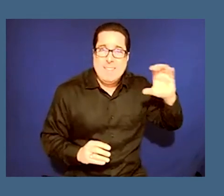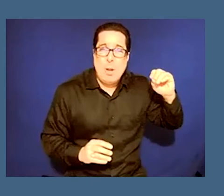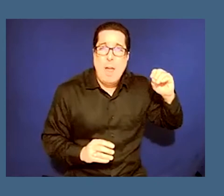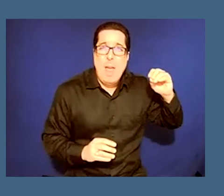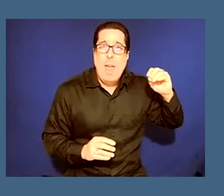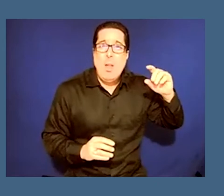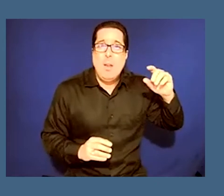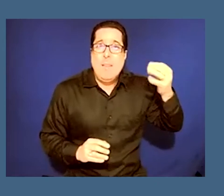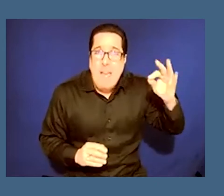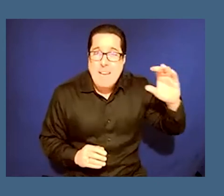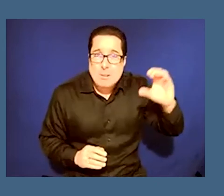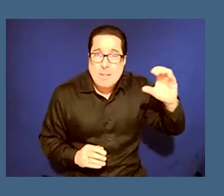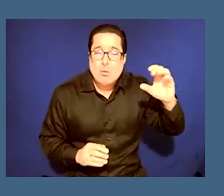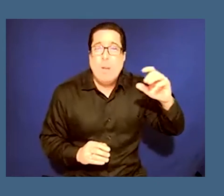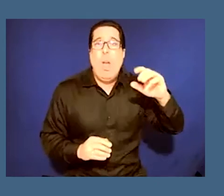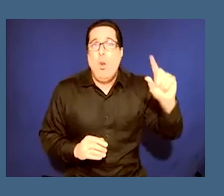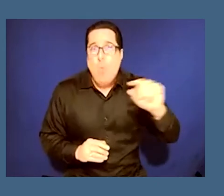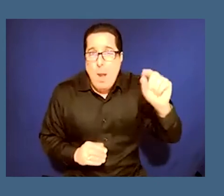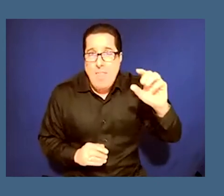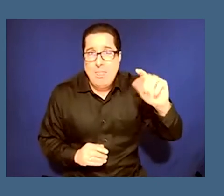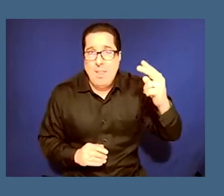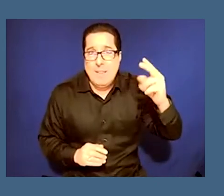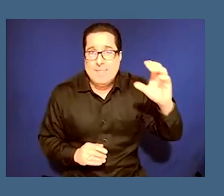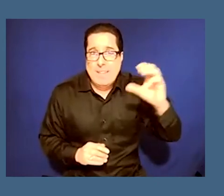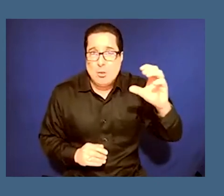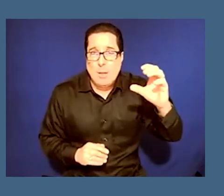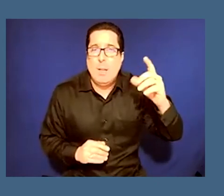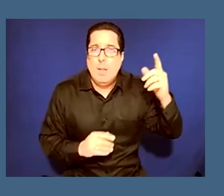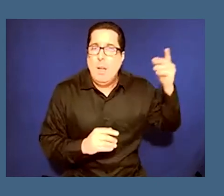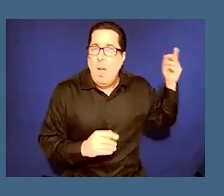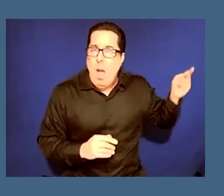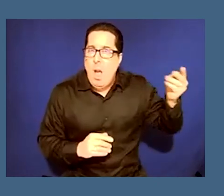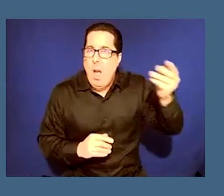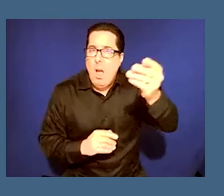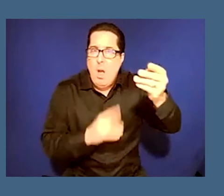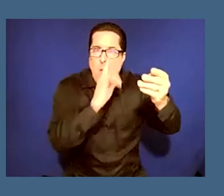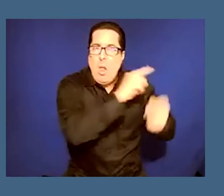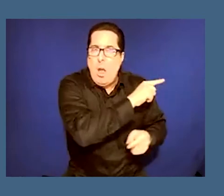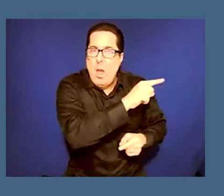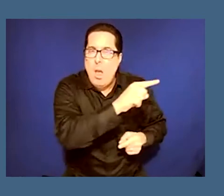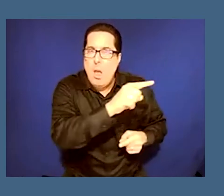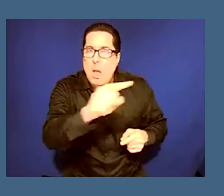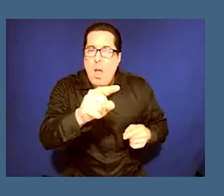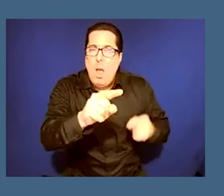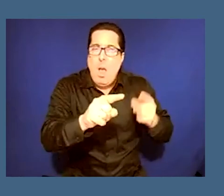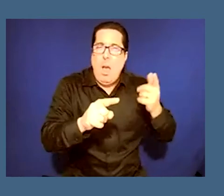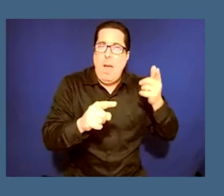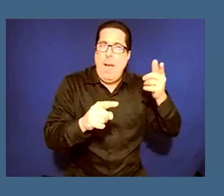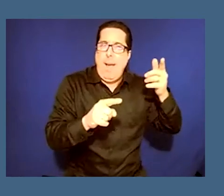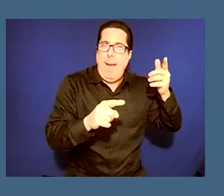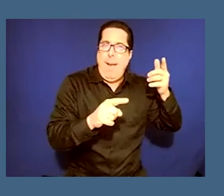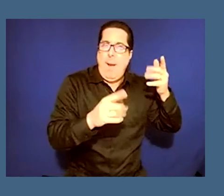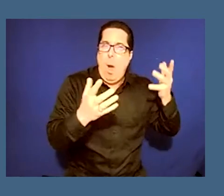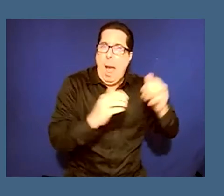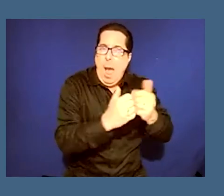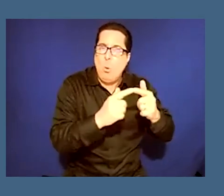exploded in the 21st century you know it's predicated on the idea of promoting promoting promoting mutual understanding particularly